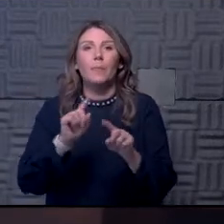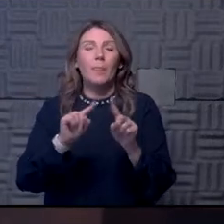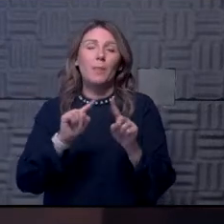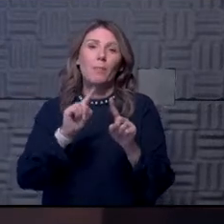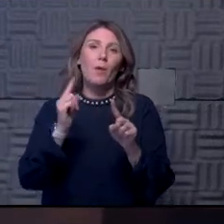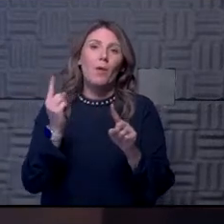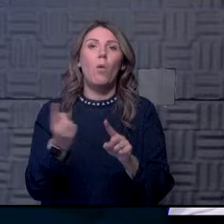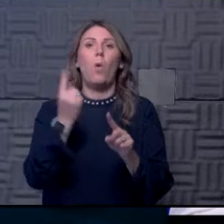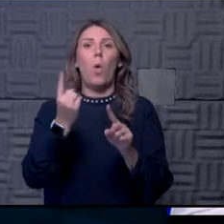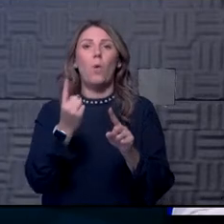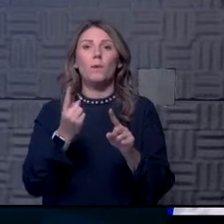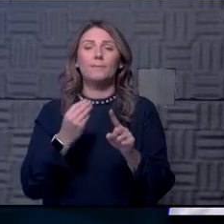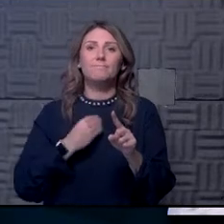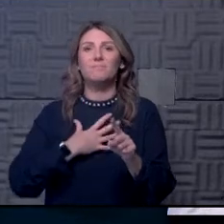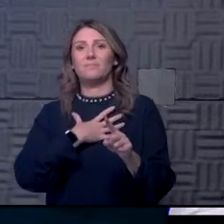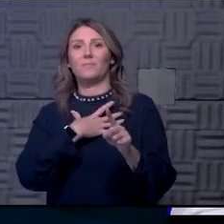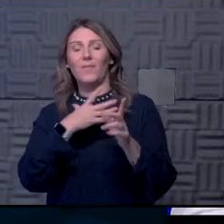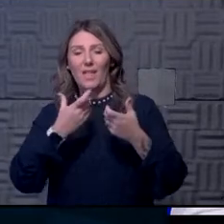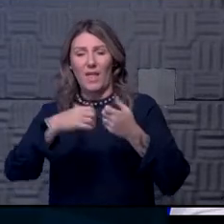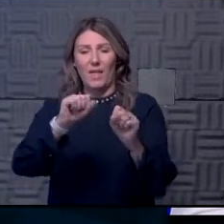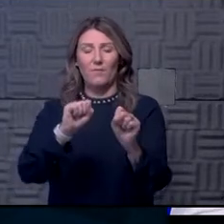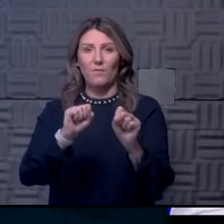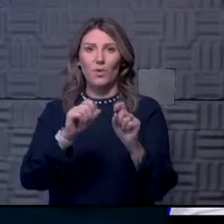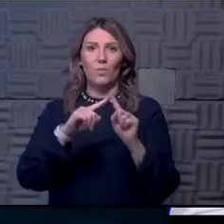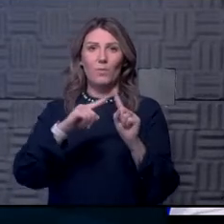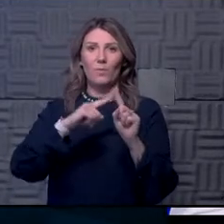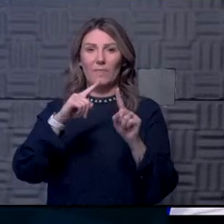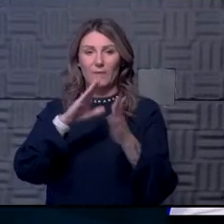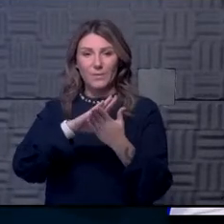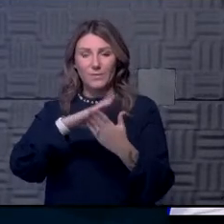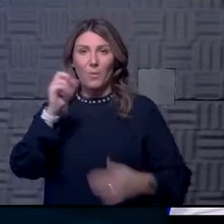effort in bringing the school back.